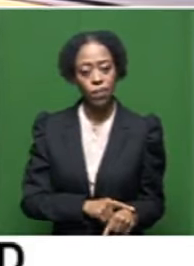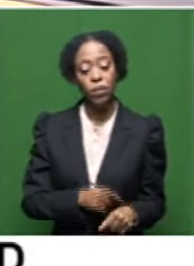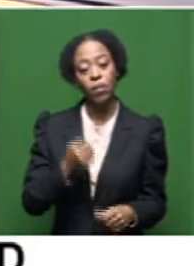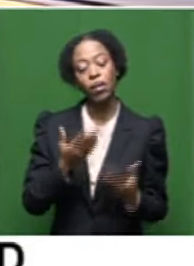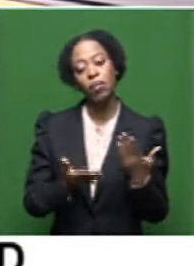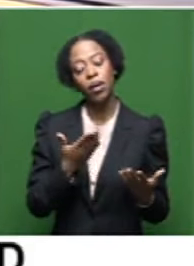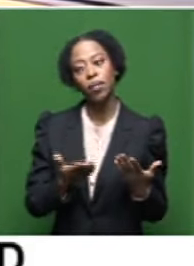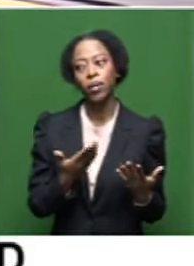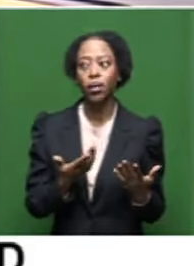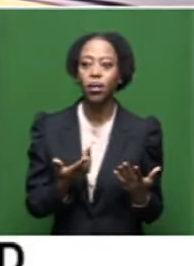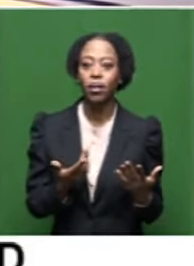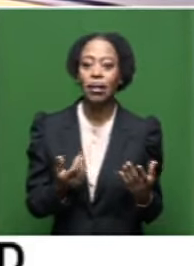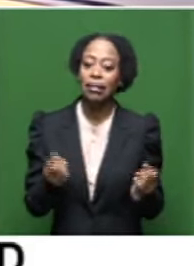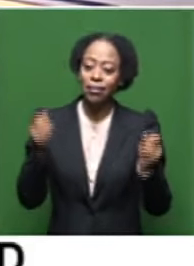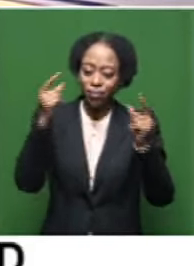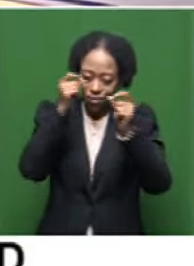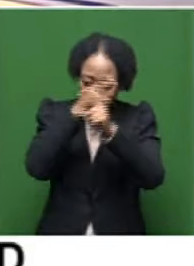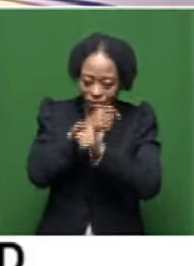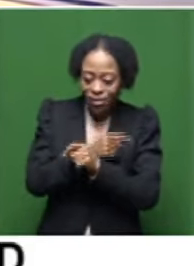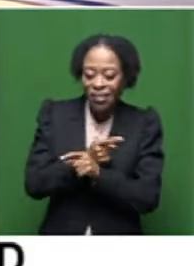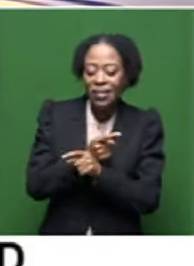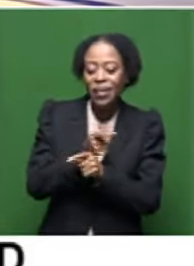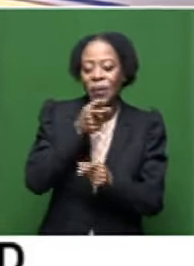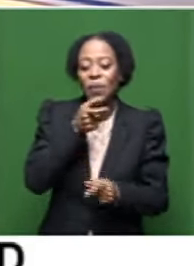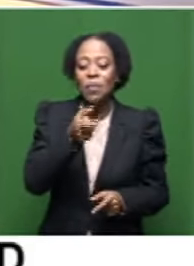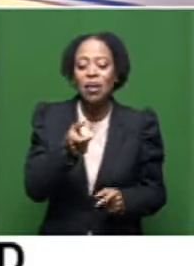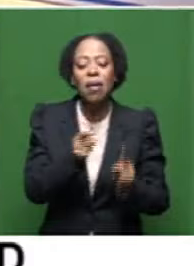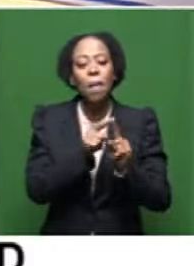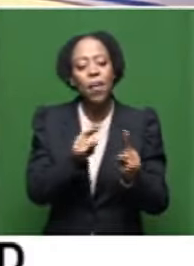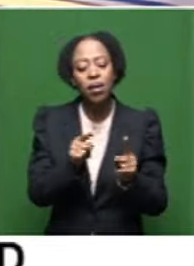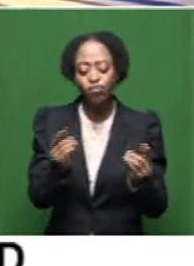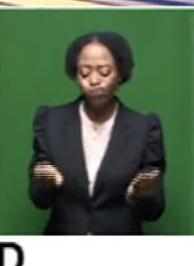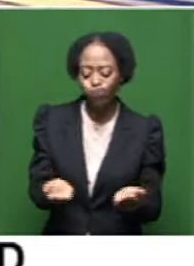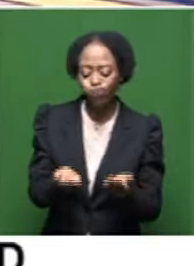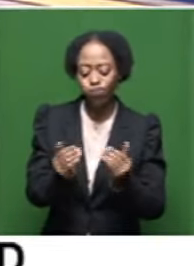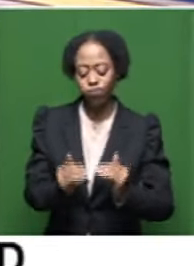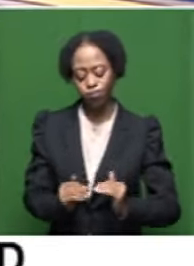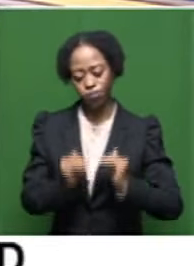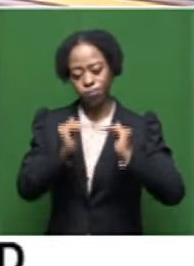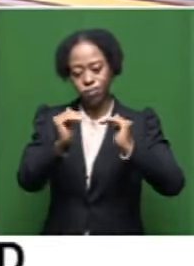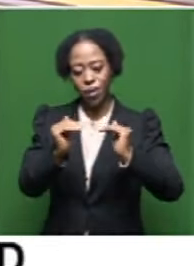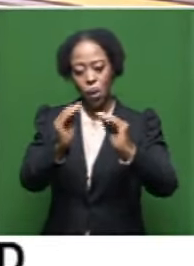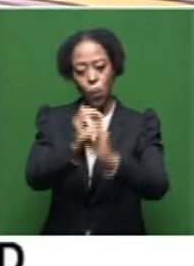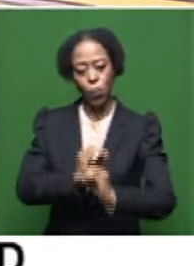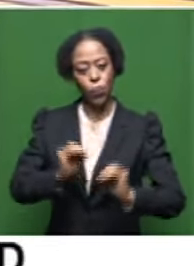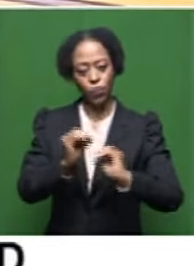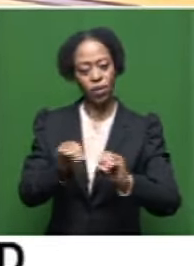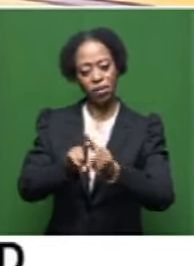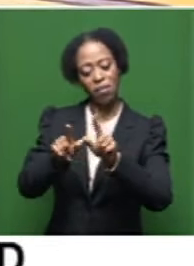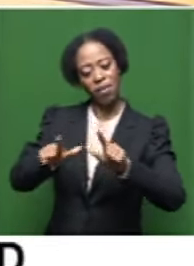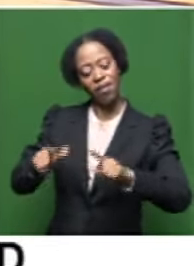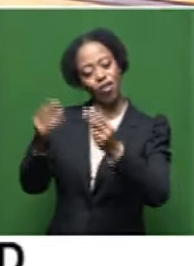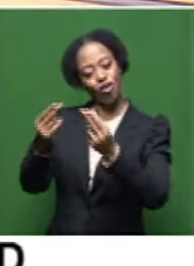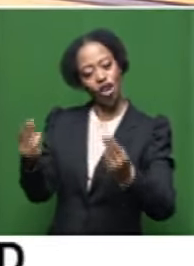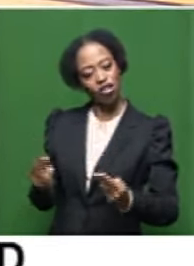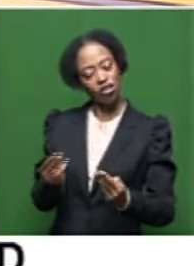might be, uh, rather controversial, uh, we, we, we don't elevate them to the same levels in our arts